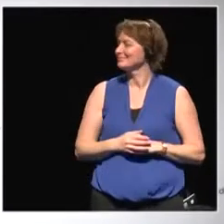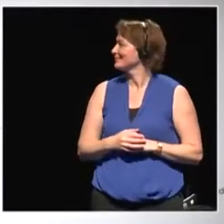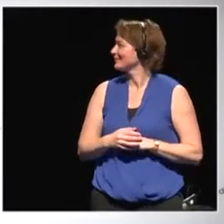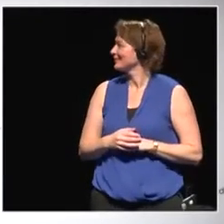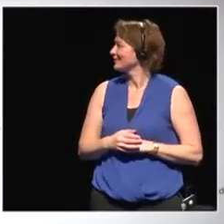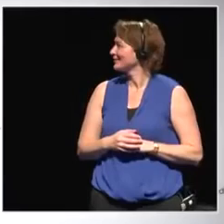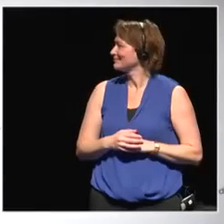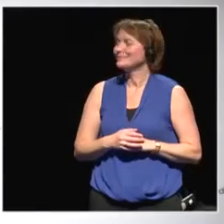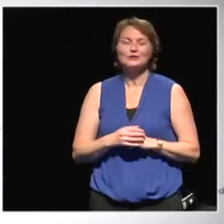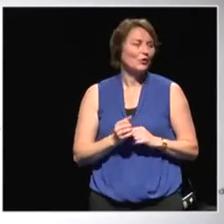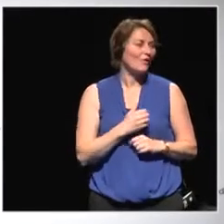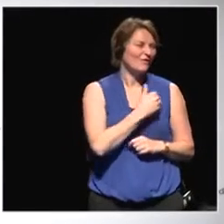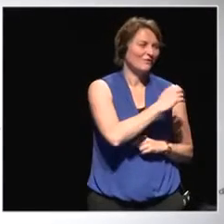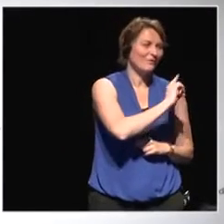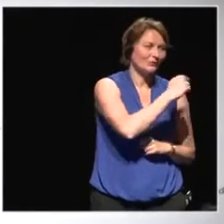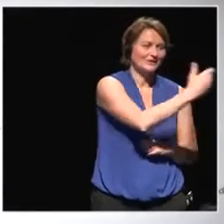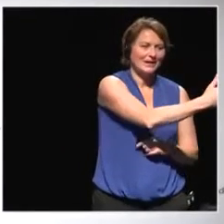and then Helmut can close.